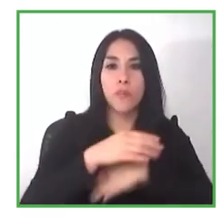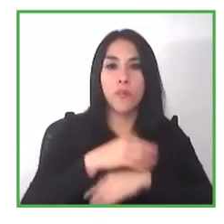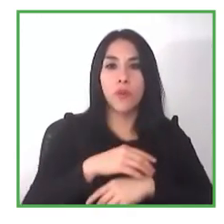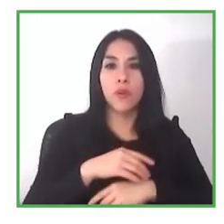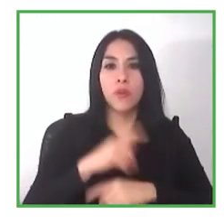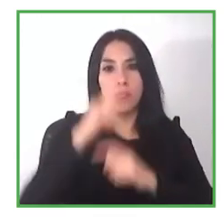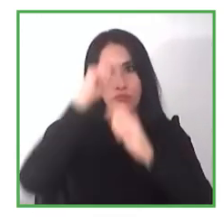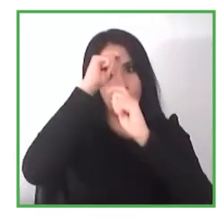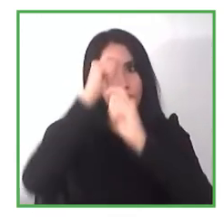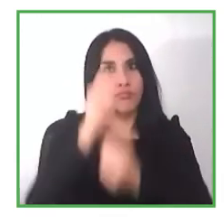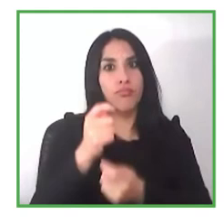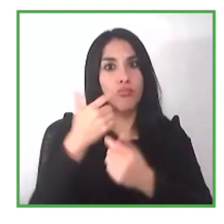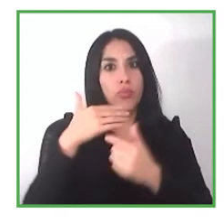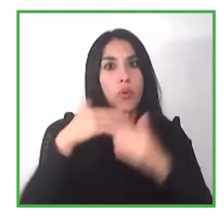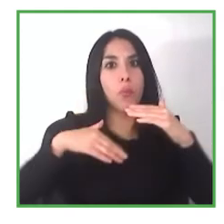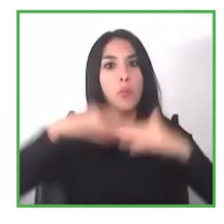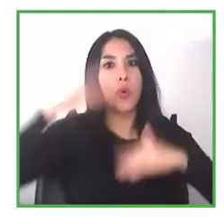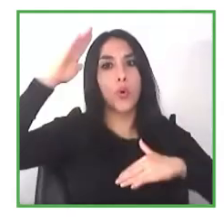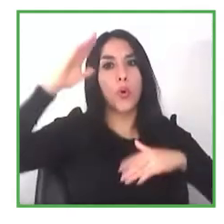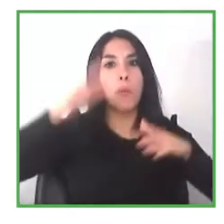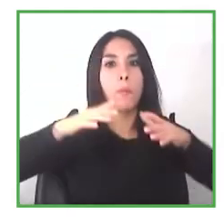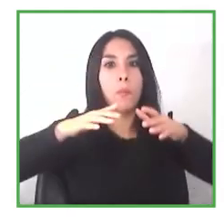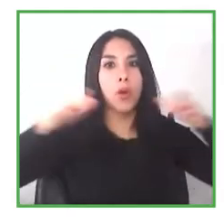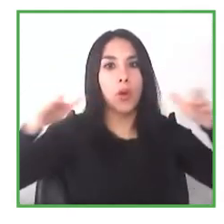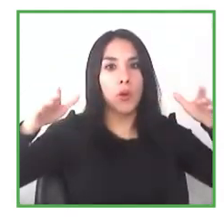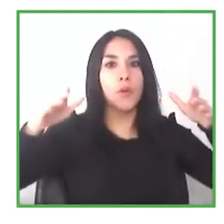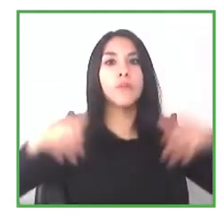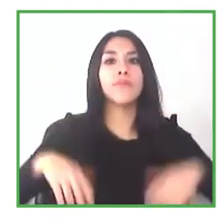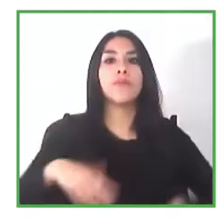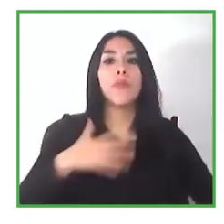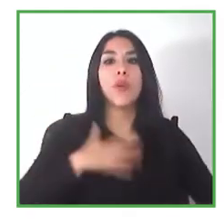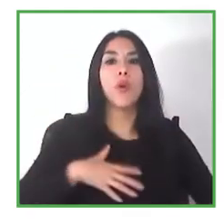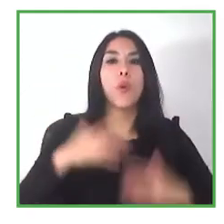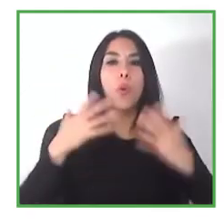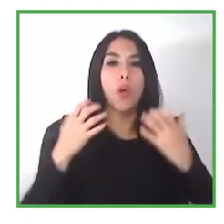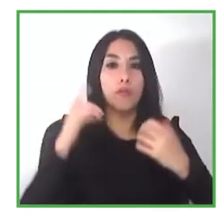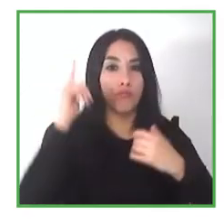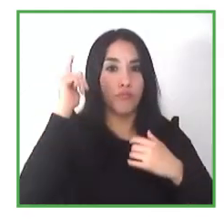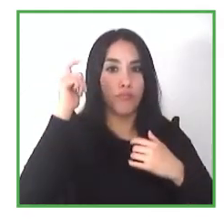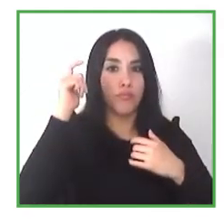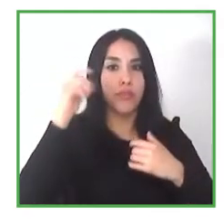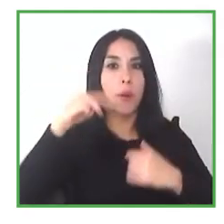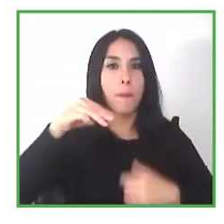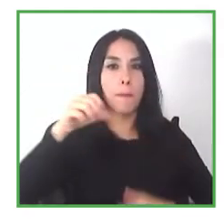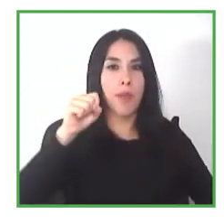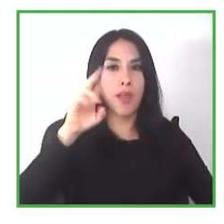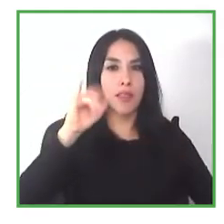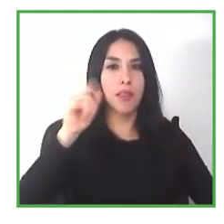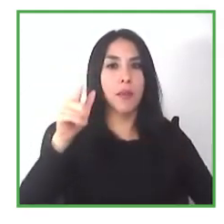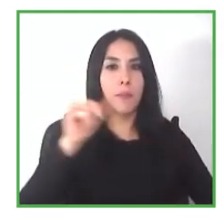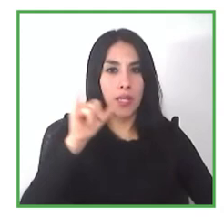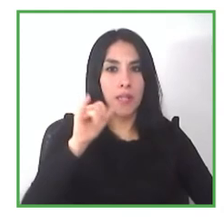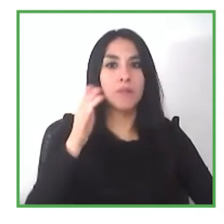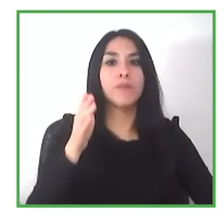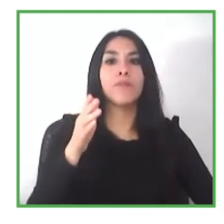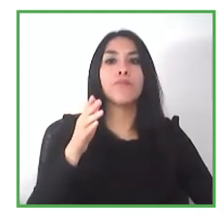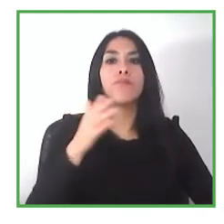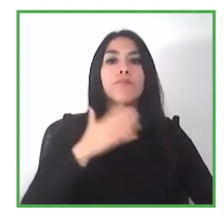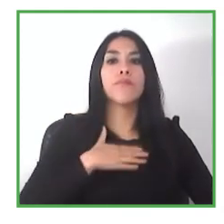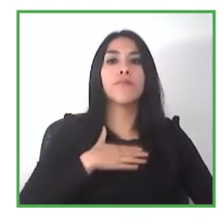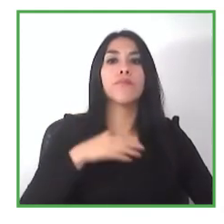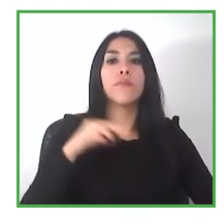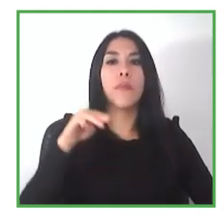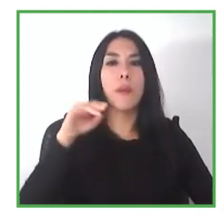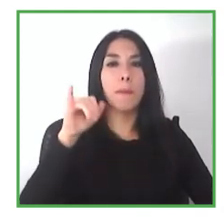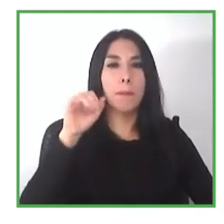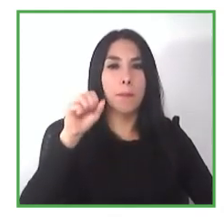and acknowledge their vast potential so i would like to start with marian and jamie could you tell us about